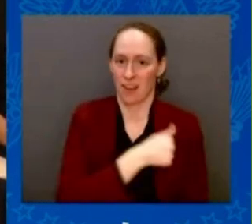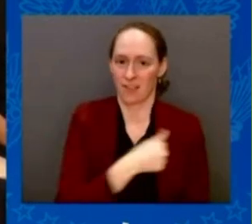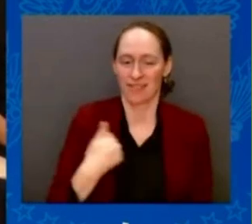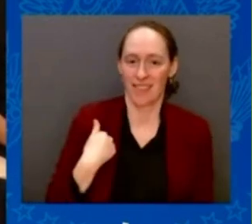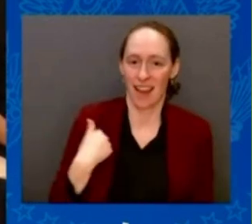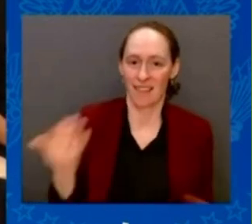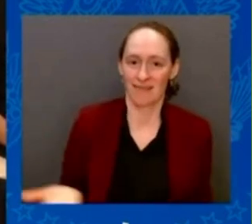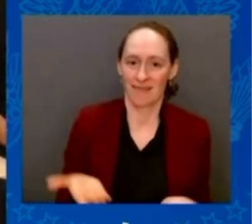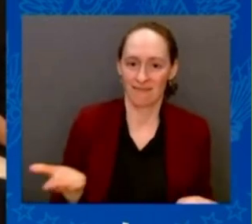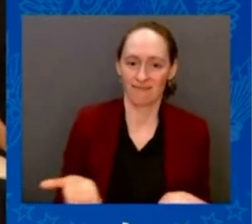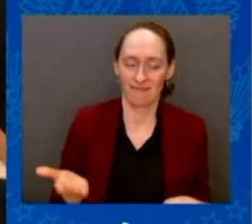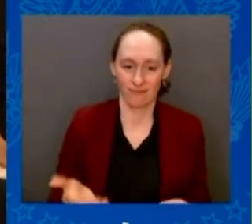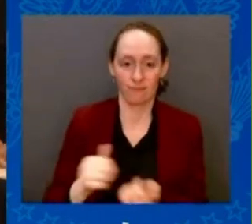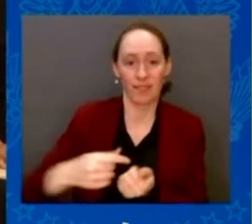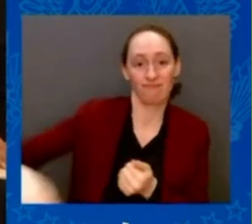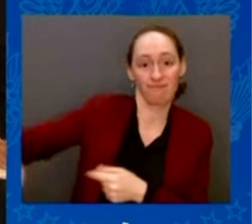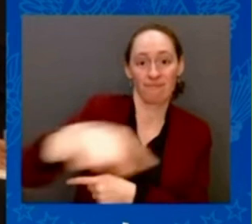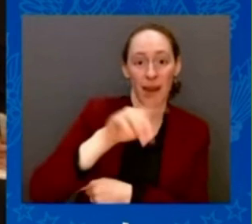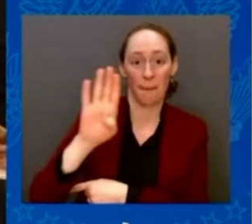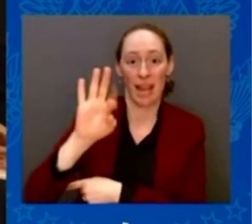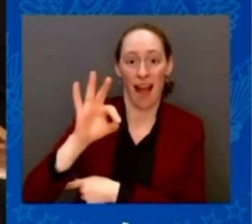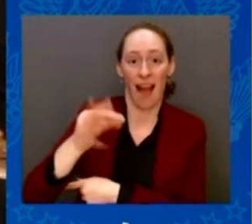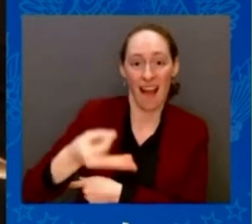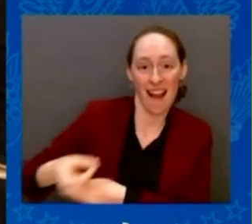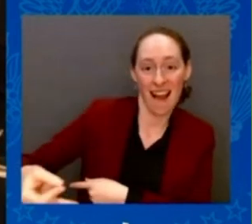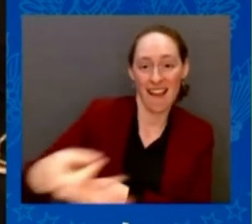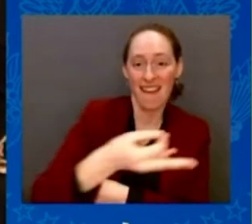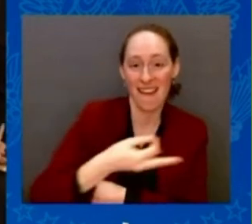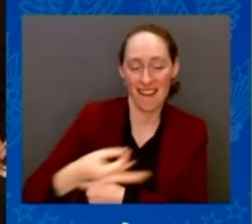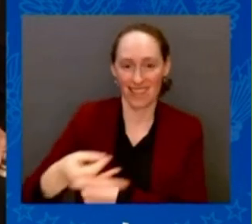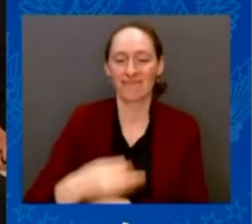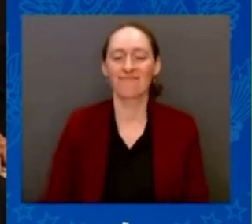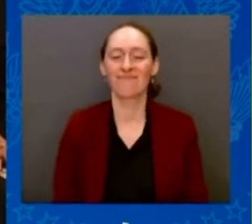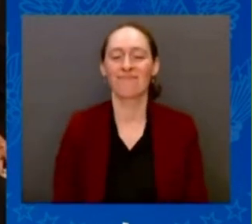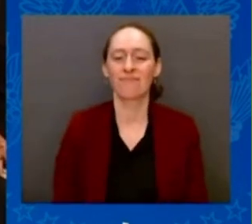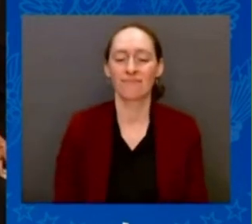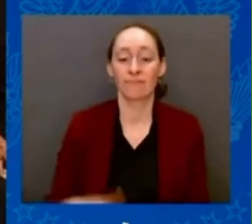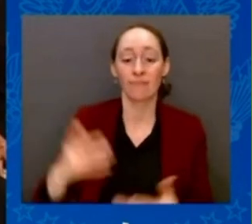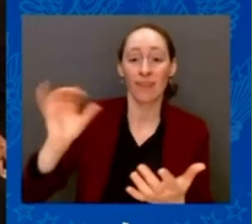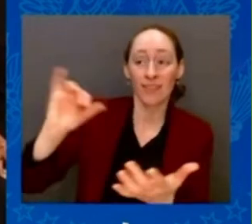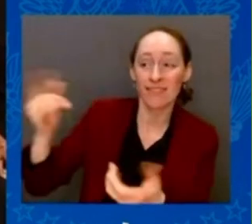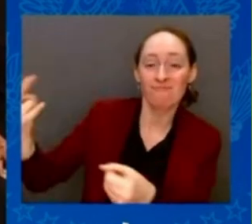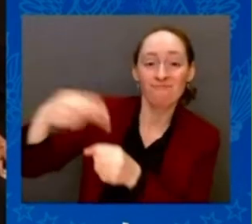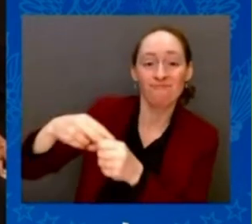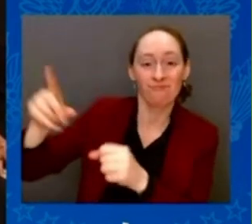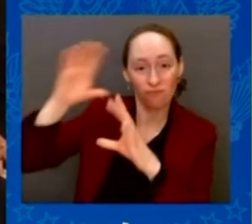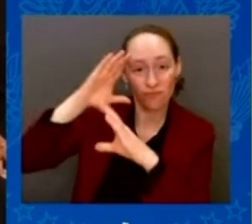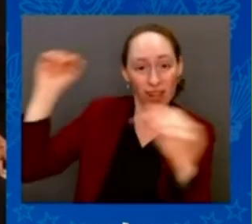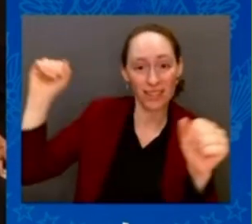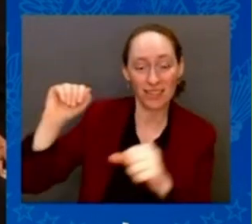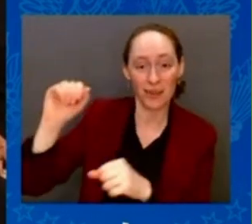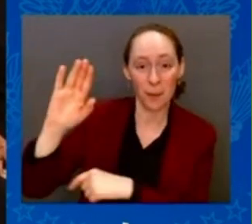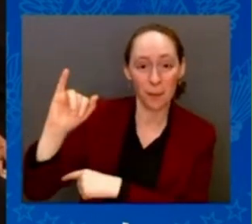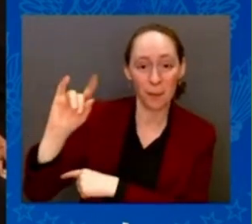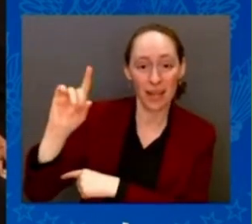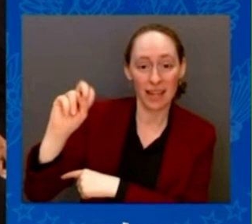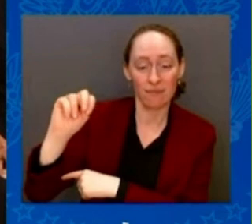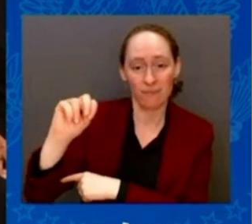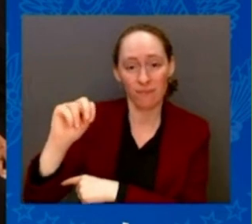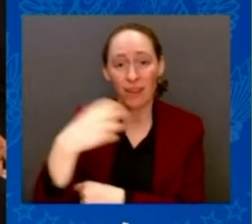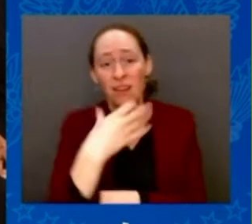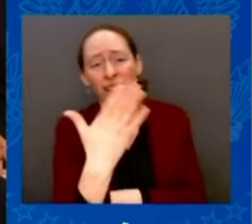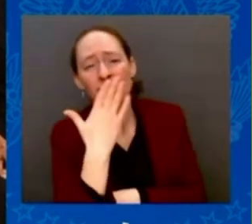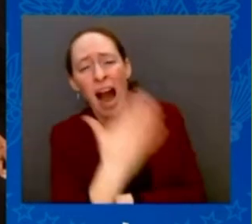Biden. And, Joe, I would like to say to you that I'm so pleased and so impressed by the outstanding